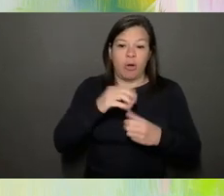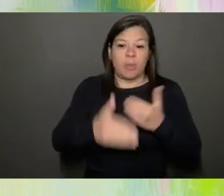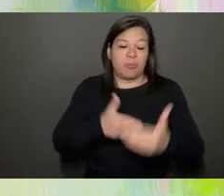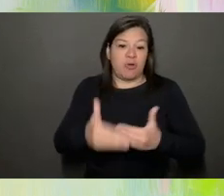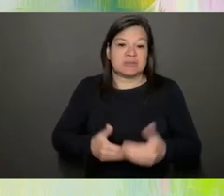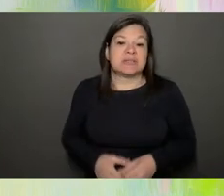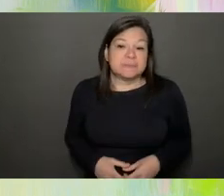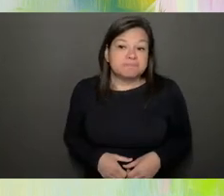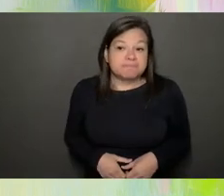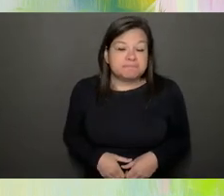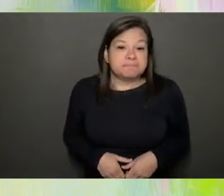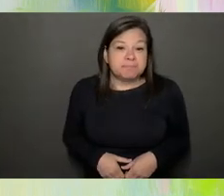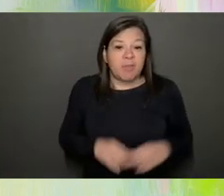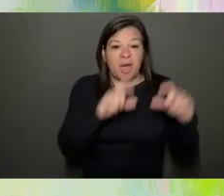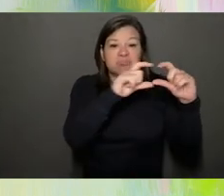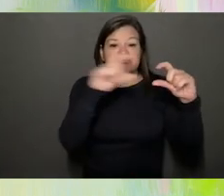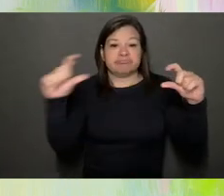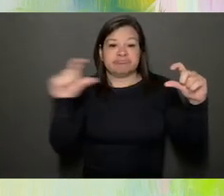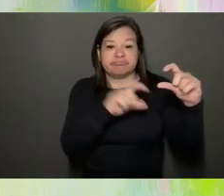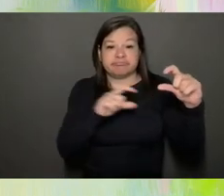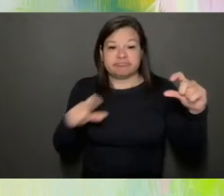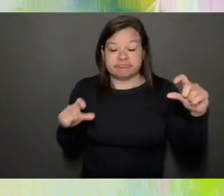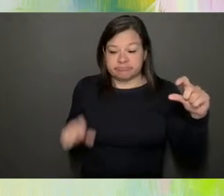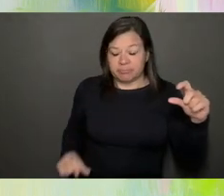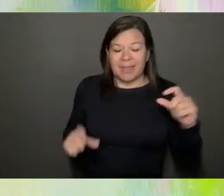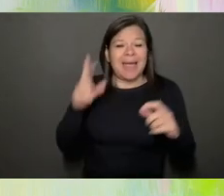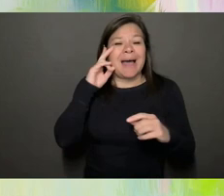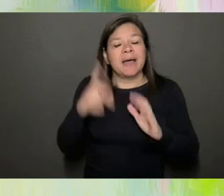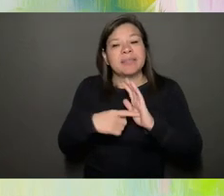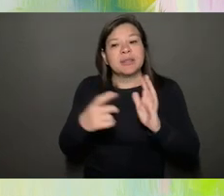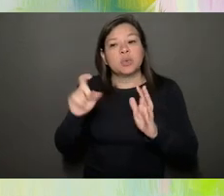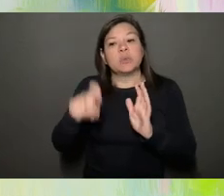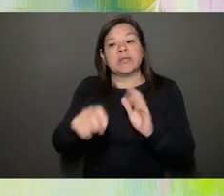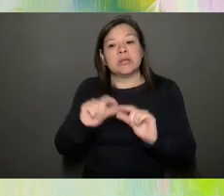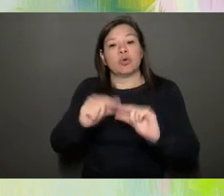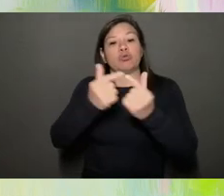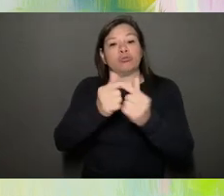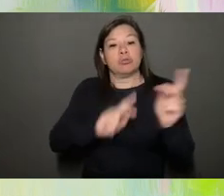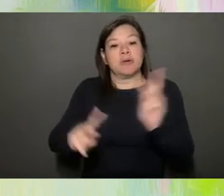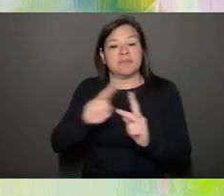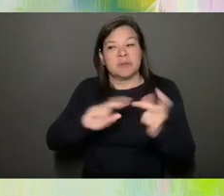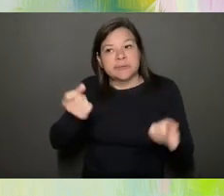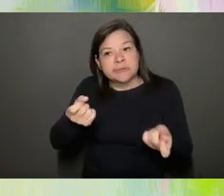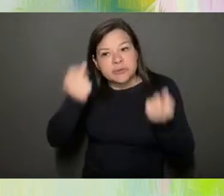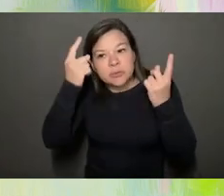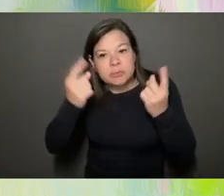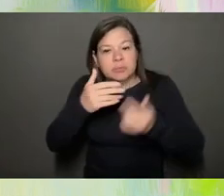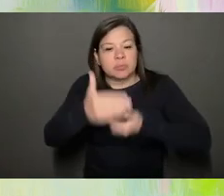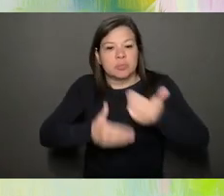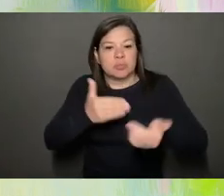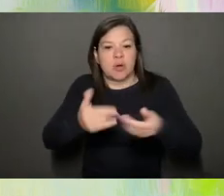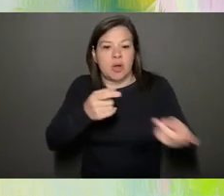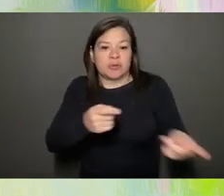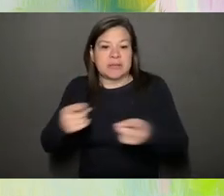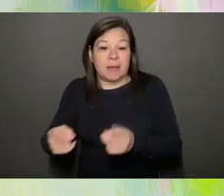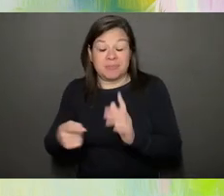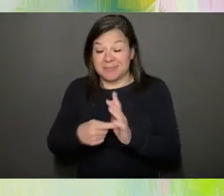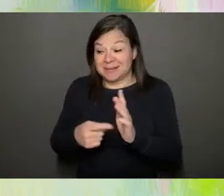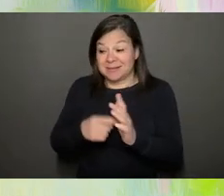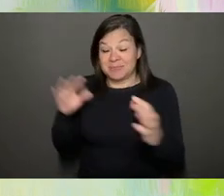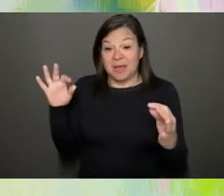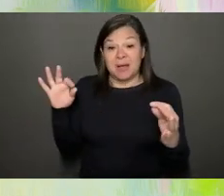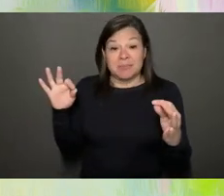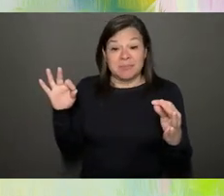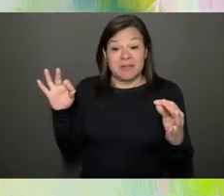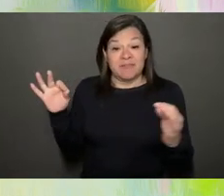be you you need the group of people to see that you're making progress. And sometimes the feedback loops can be